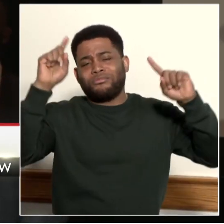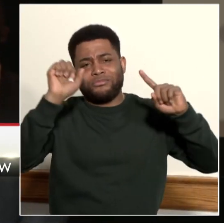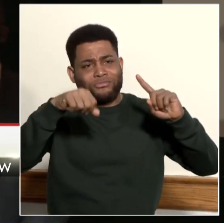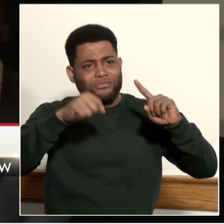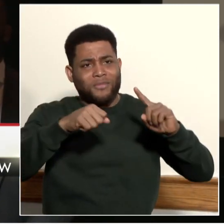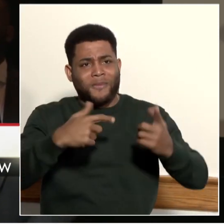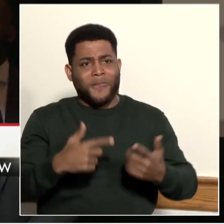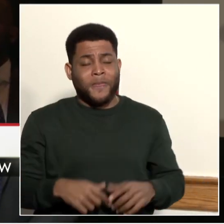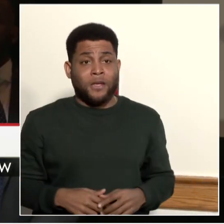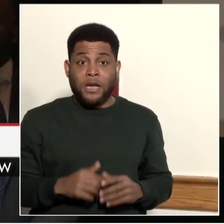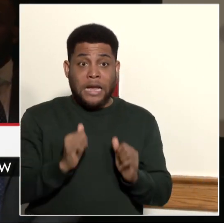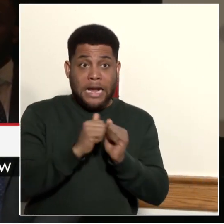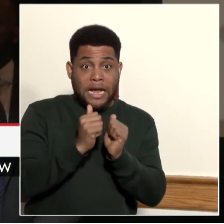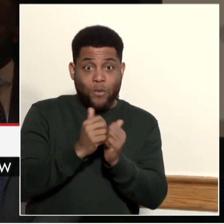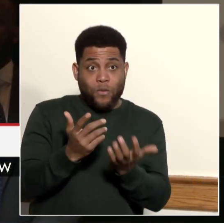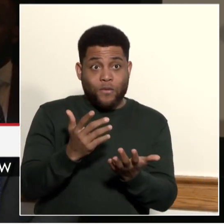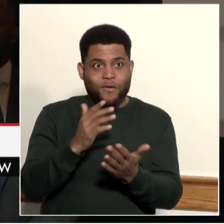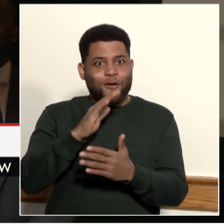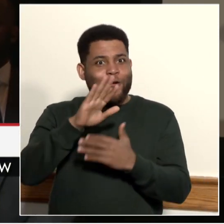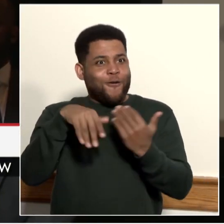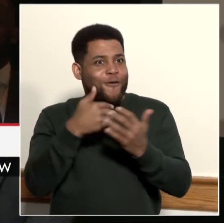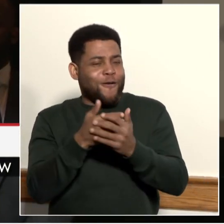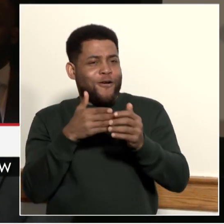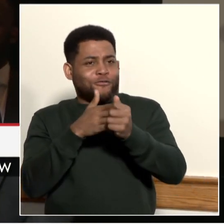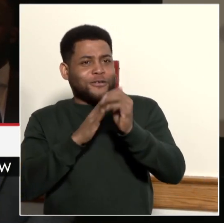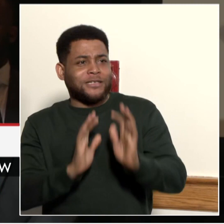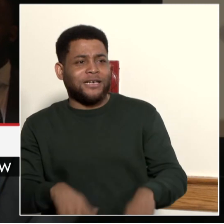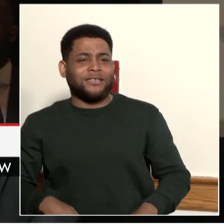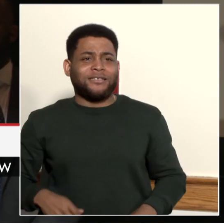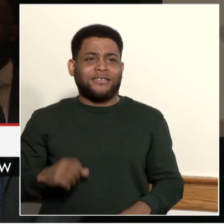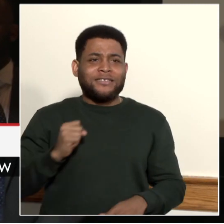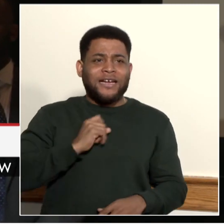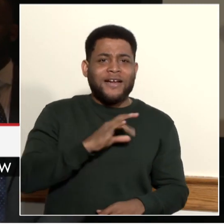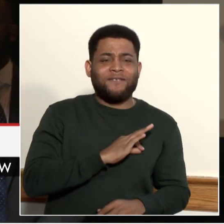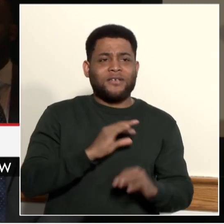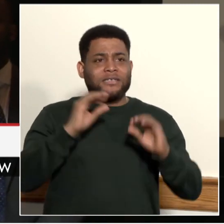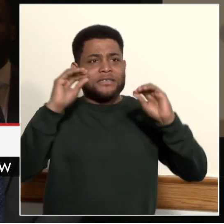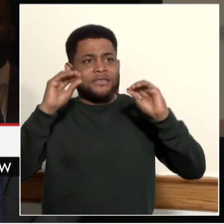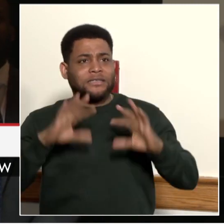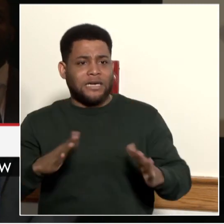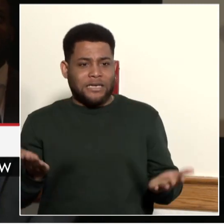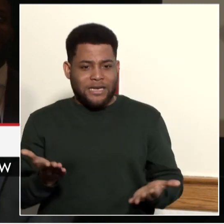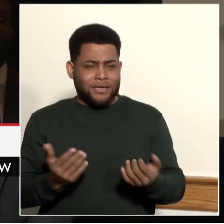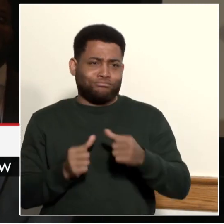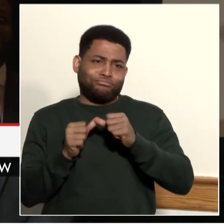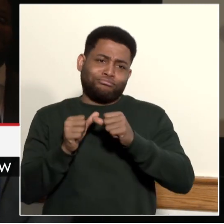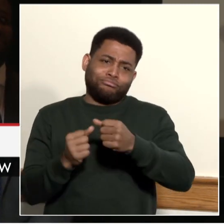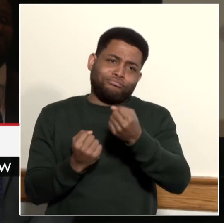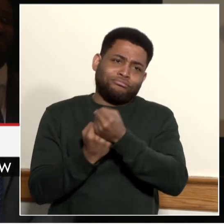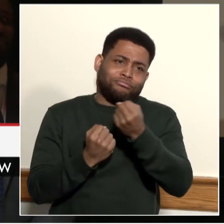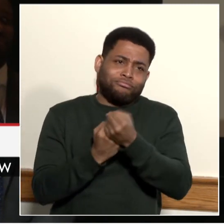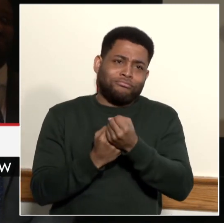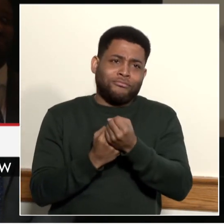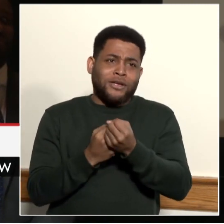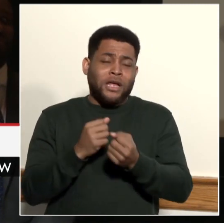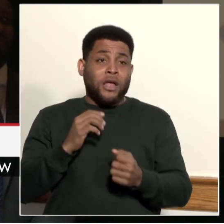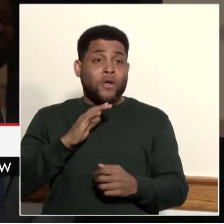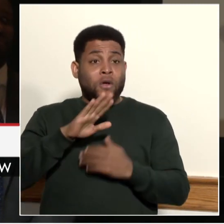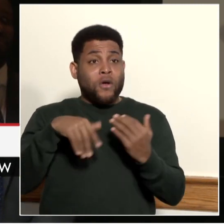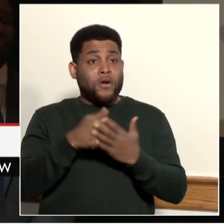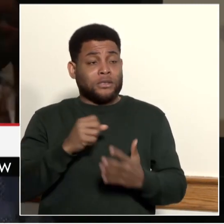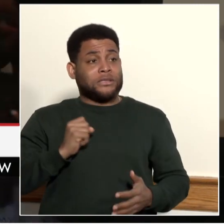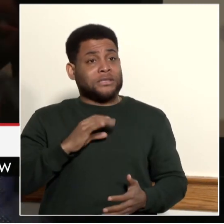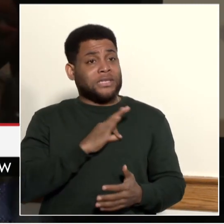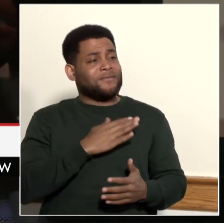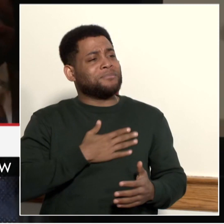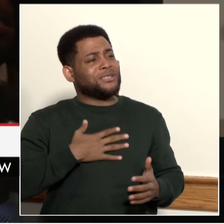of the leaders here, the staff here, that are supporting our 8th graders. So all the staff that support our 8th graders, let's give them a round of